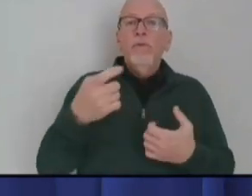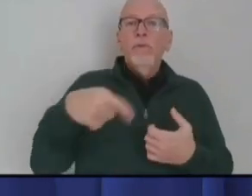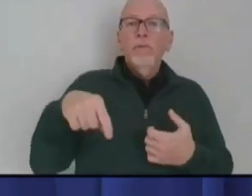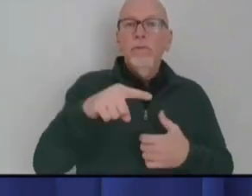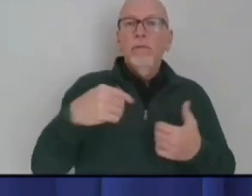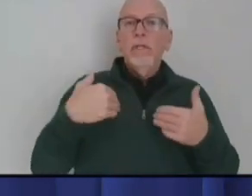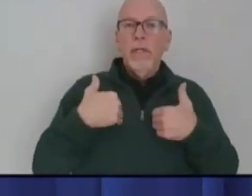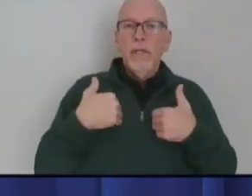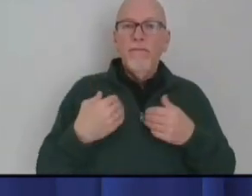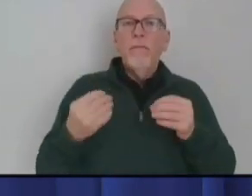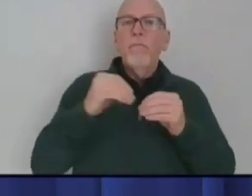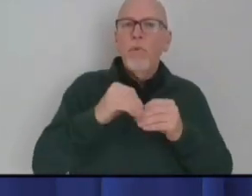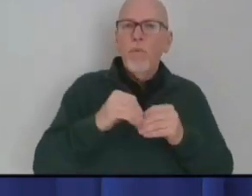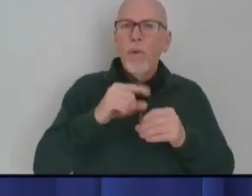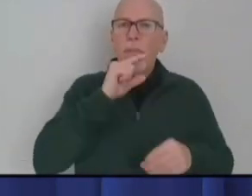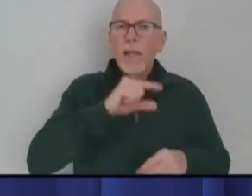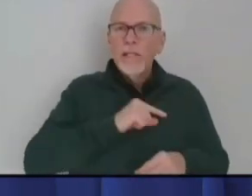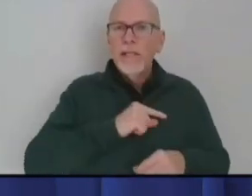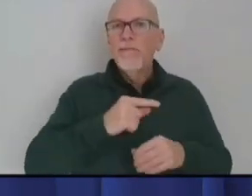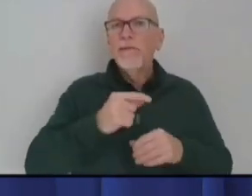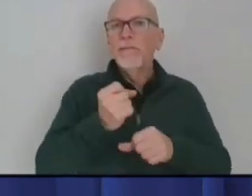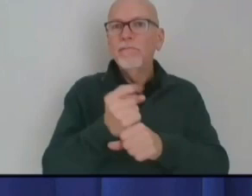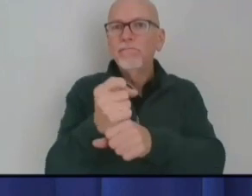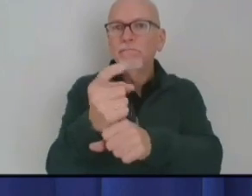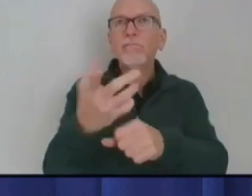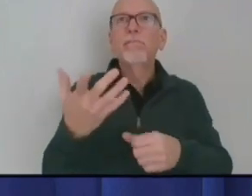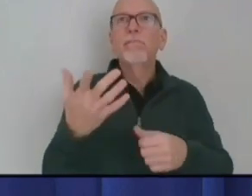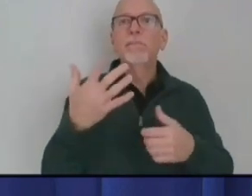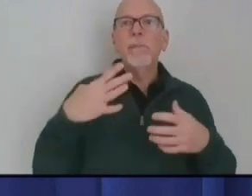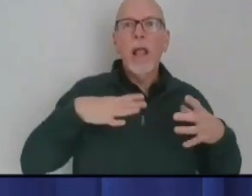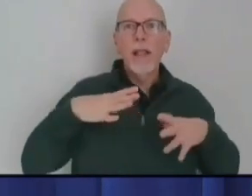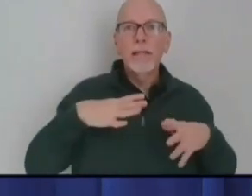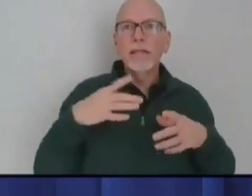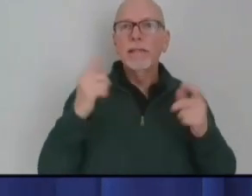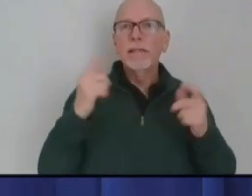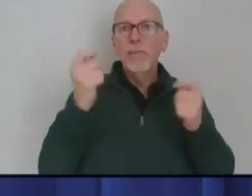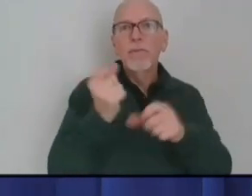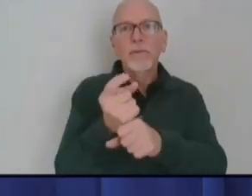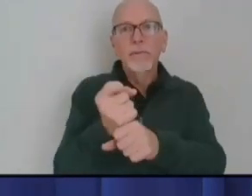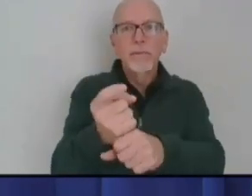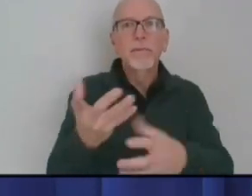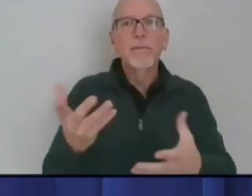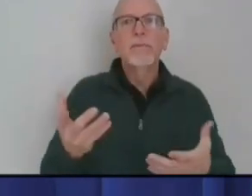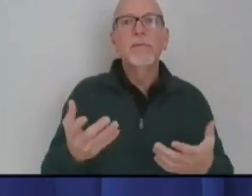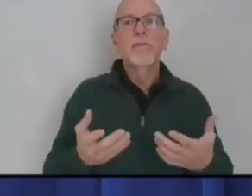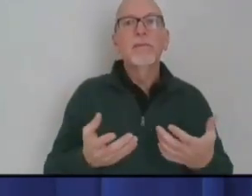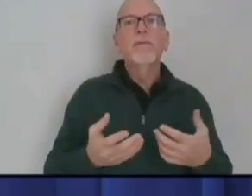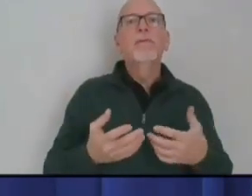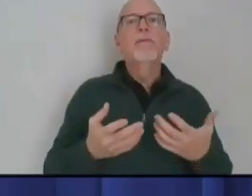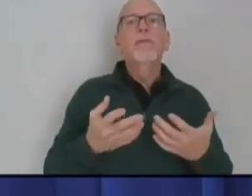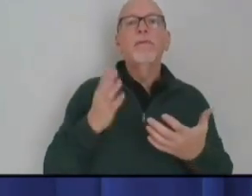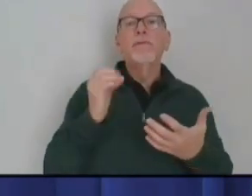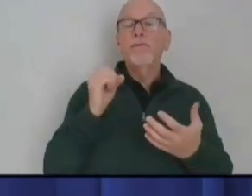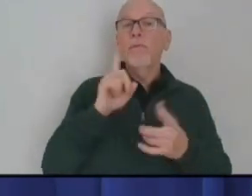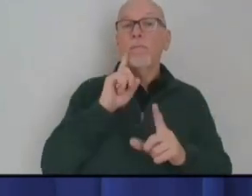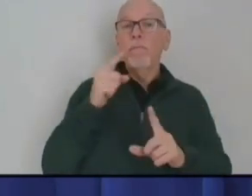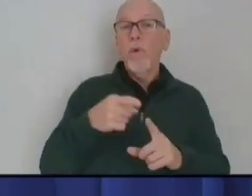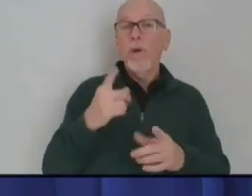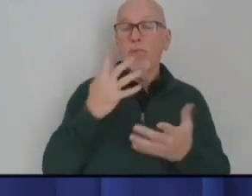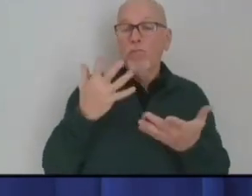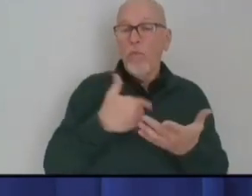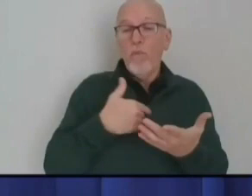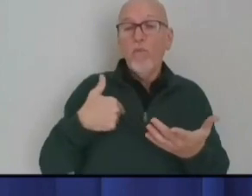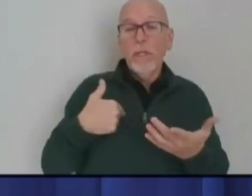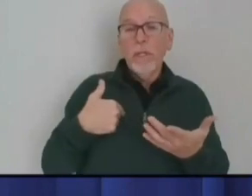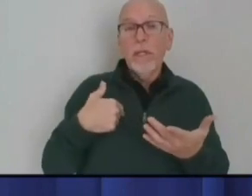Thanksgivings and holidays to celebrate. And so that's why, right now, to your point, Nikki, it's fair. I mean, we are